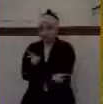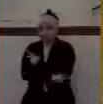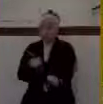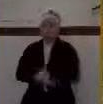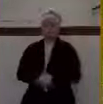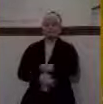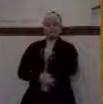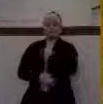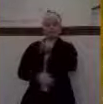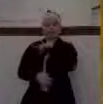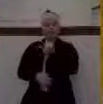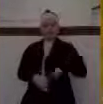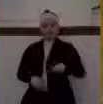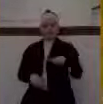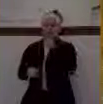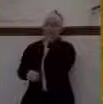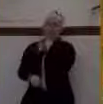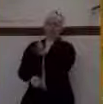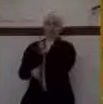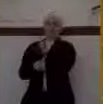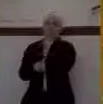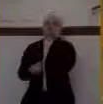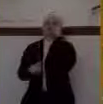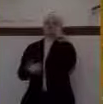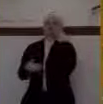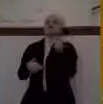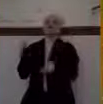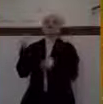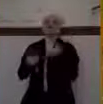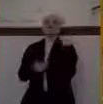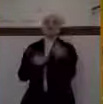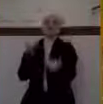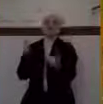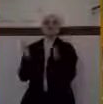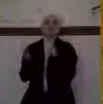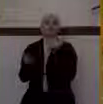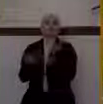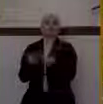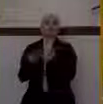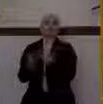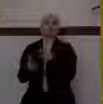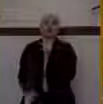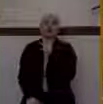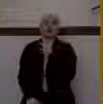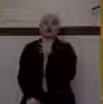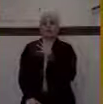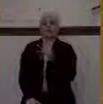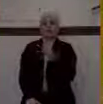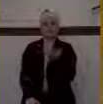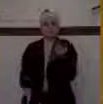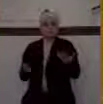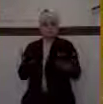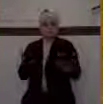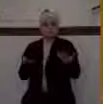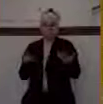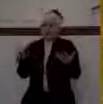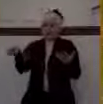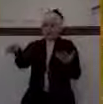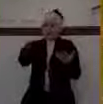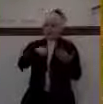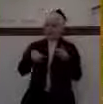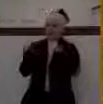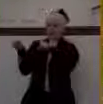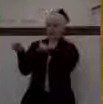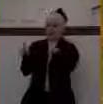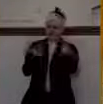He probably had pollsters out there taking polls and they were probably saying everything was great. He probably took surveys among the people to ask if they were better